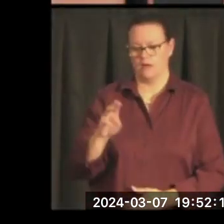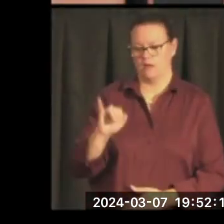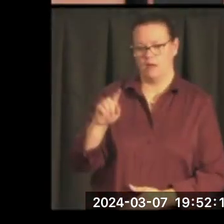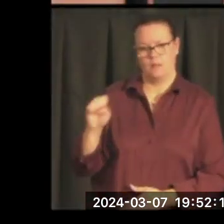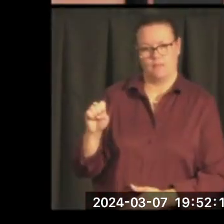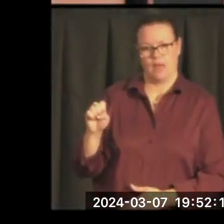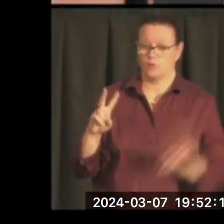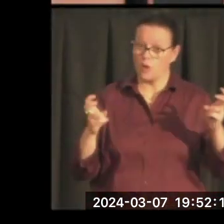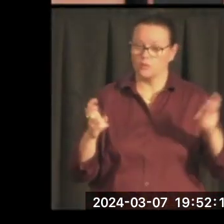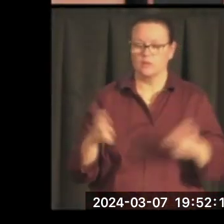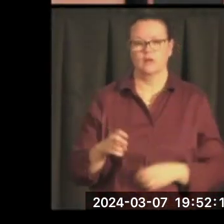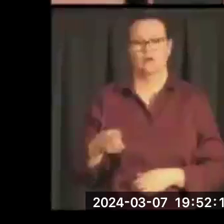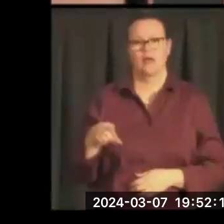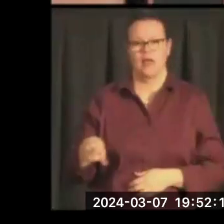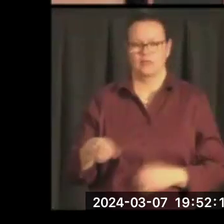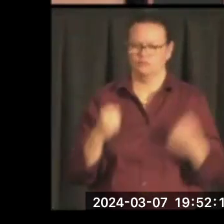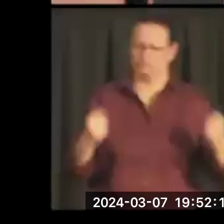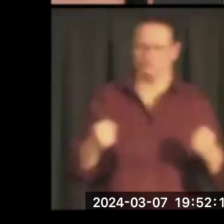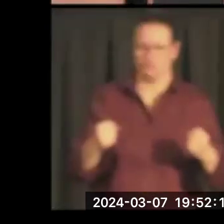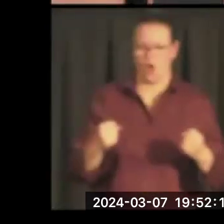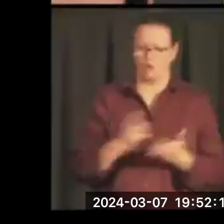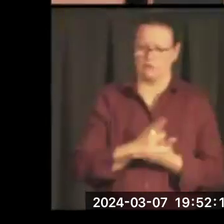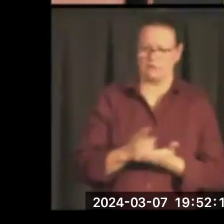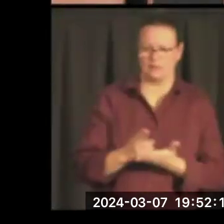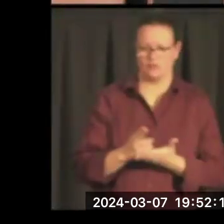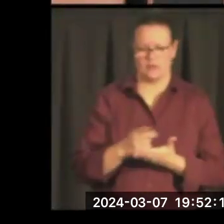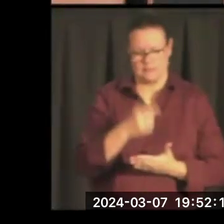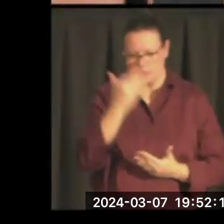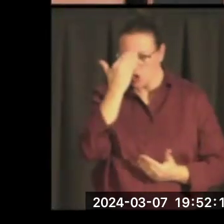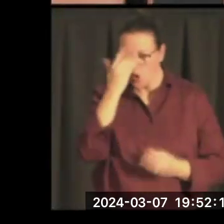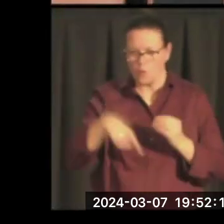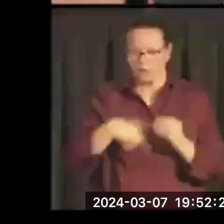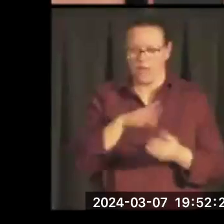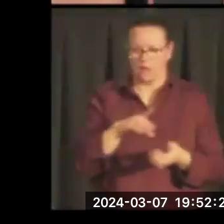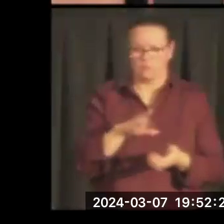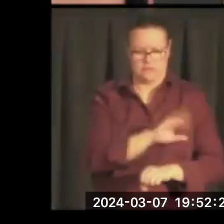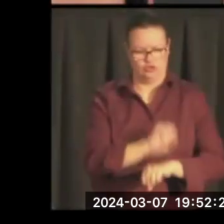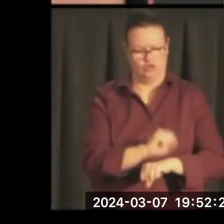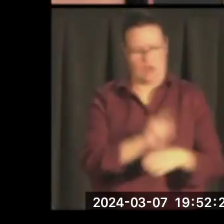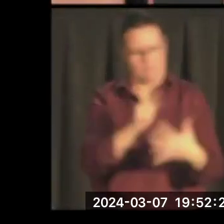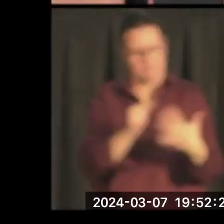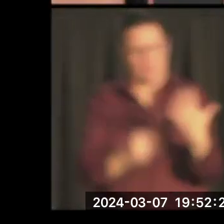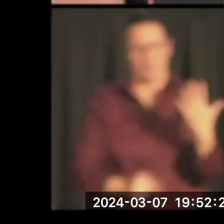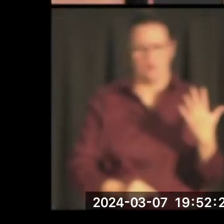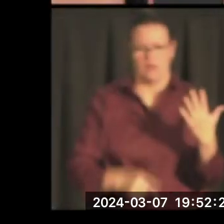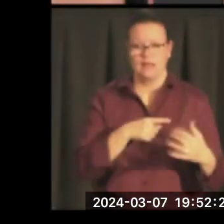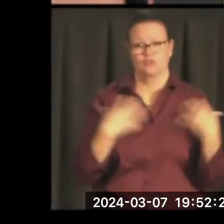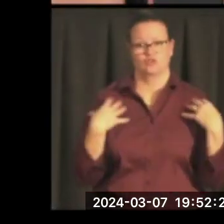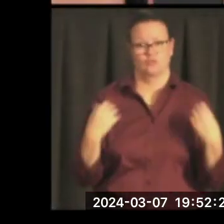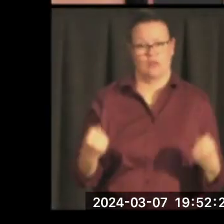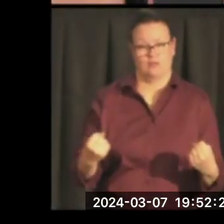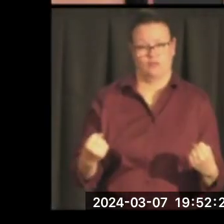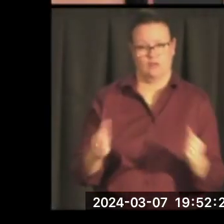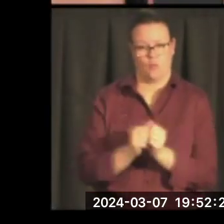is, and I quote him, a rock of integrity, conscientious about his duties, courageous in his convictions,